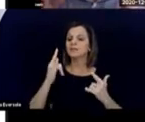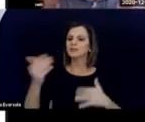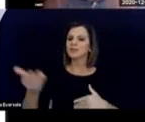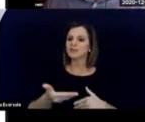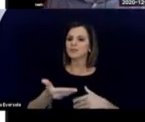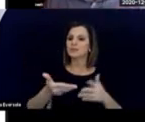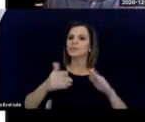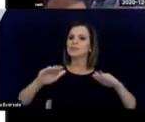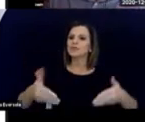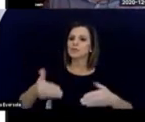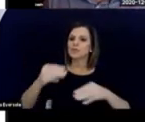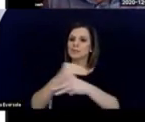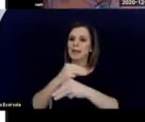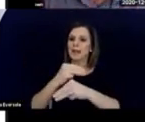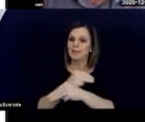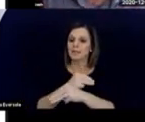child.